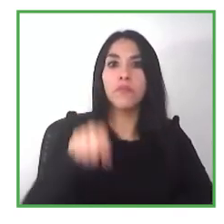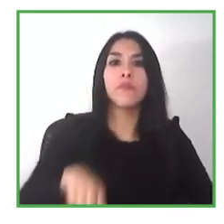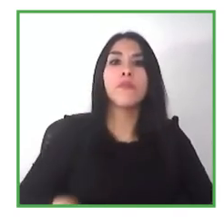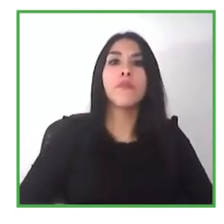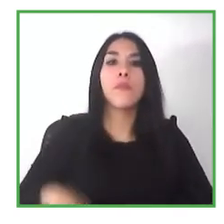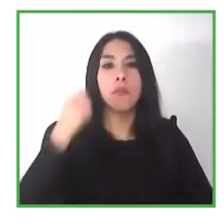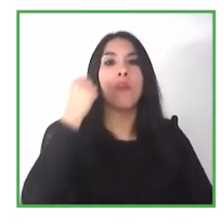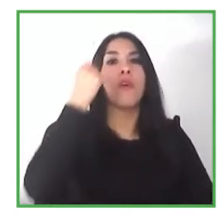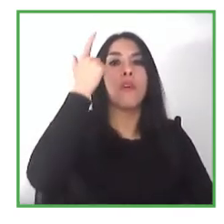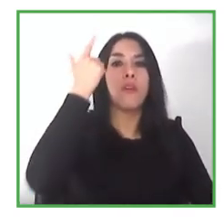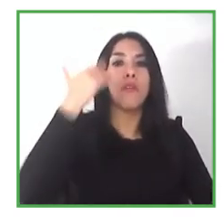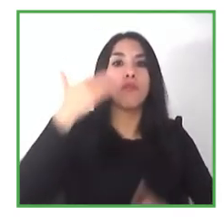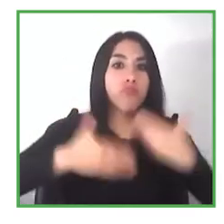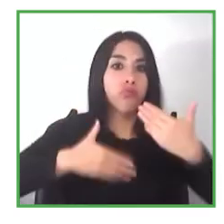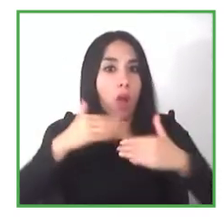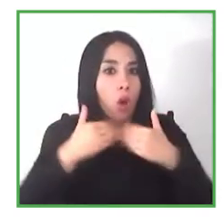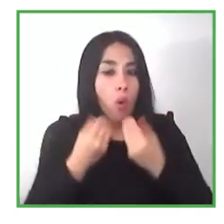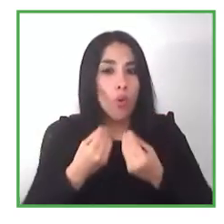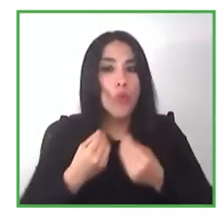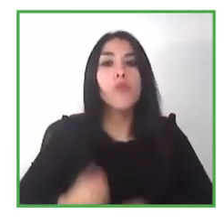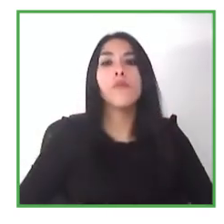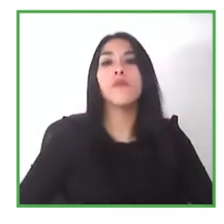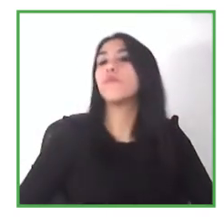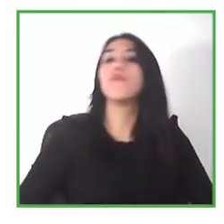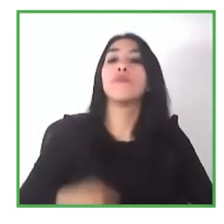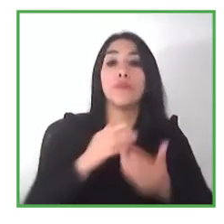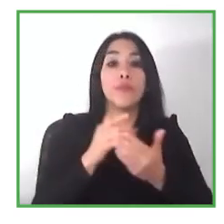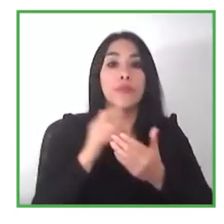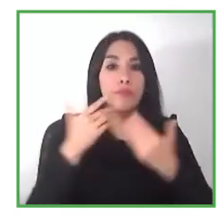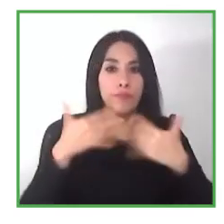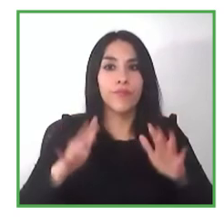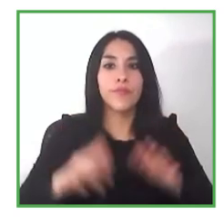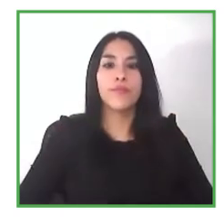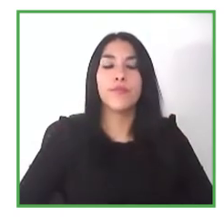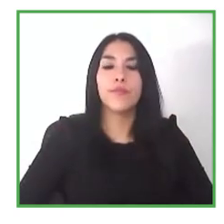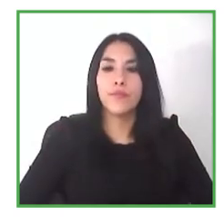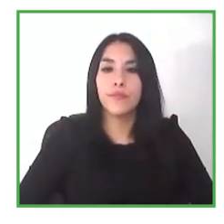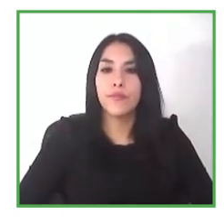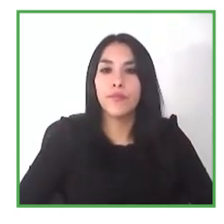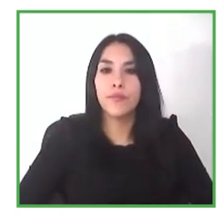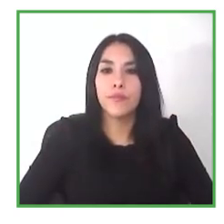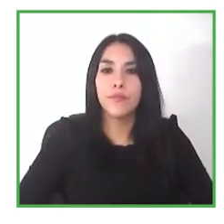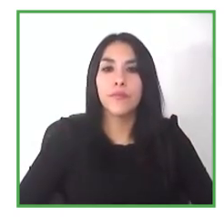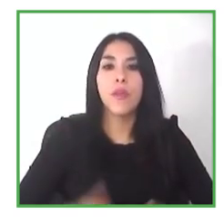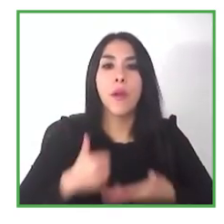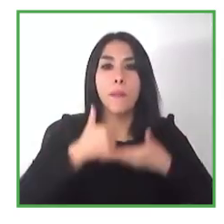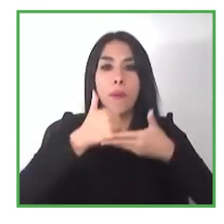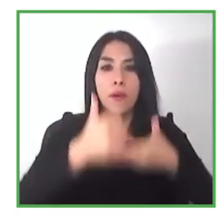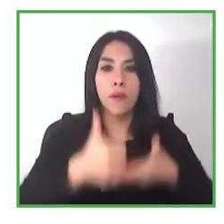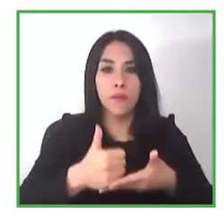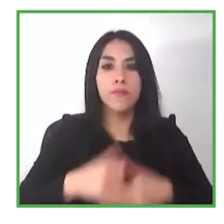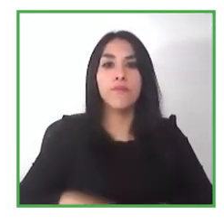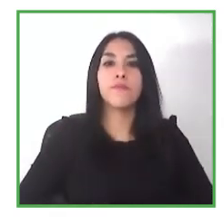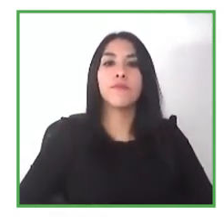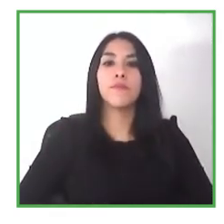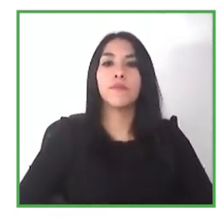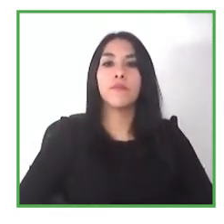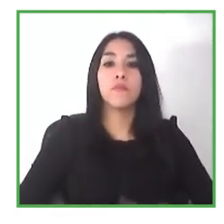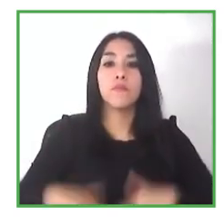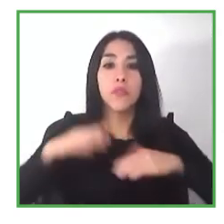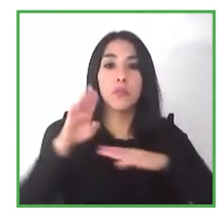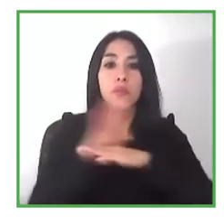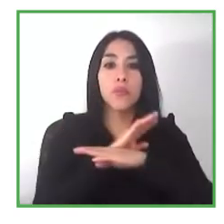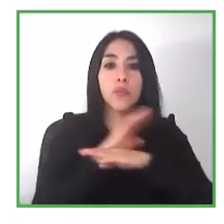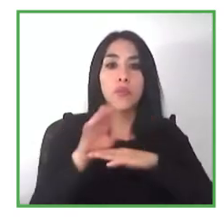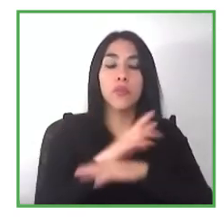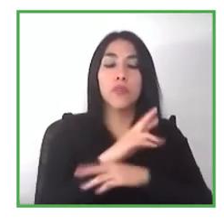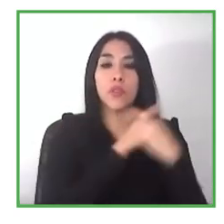and his employees understand who the individual is that's coming into the environment we give them an opportunity